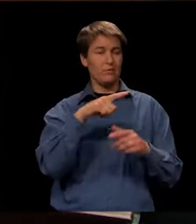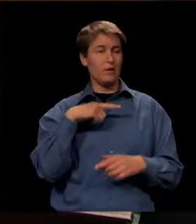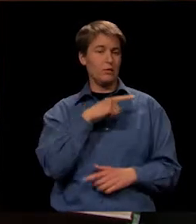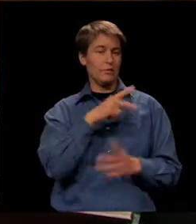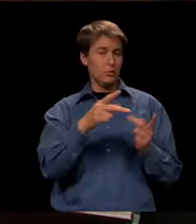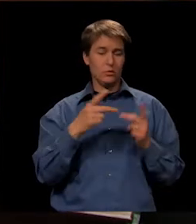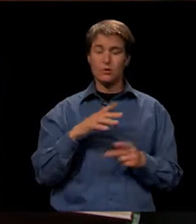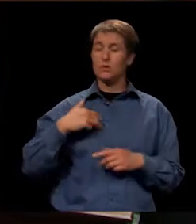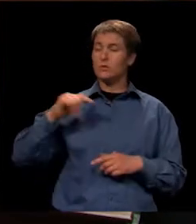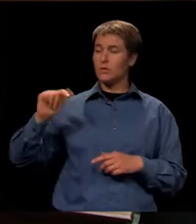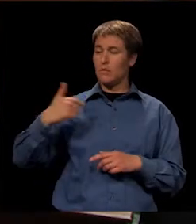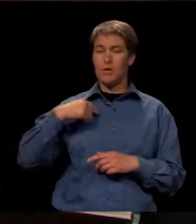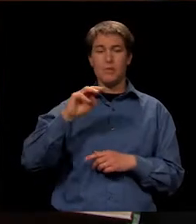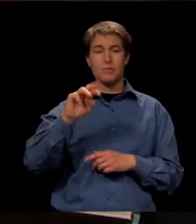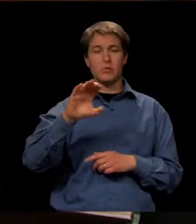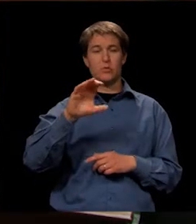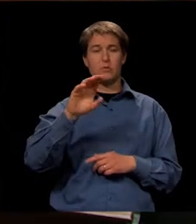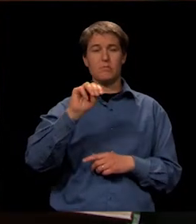second by Mr. McKeon.